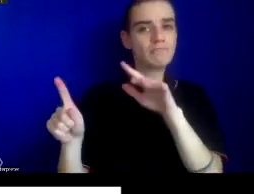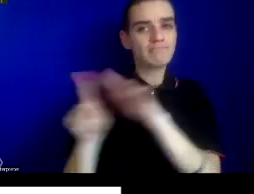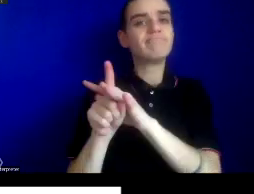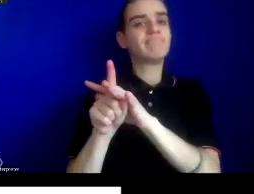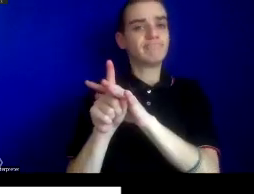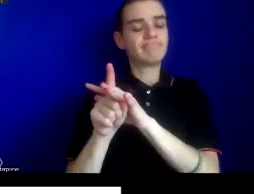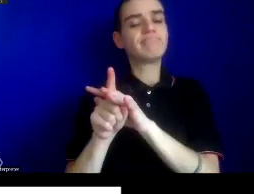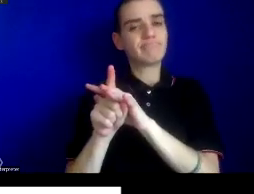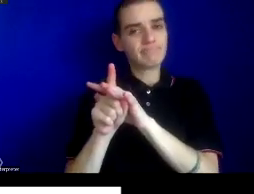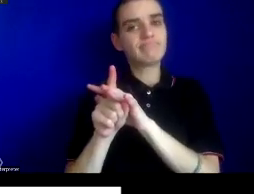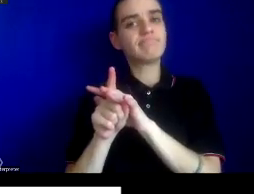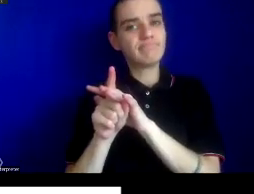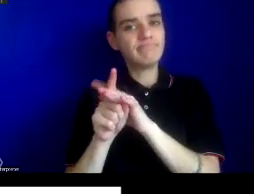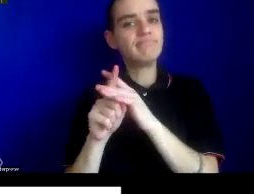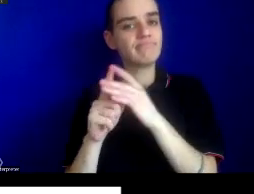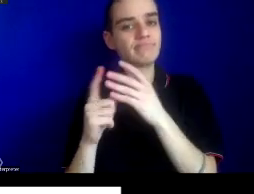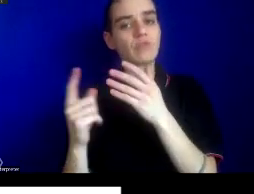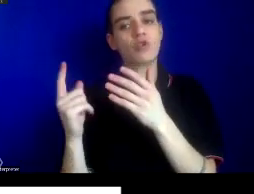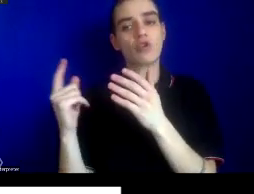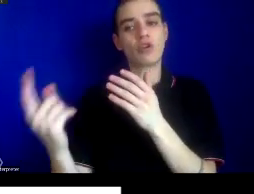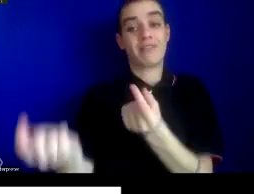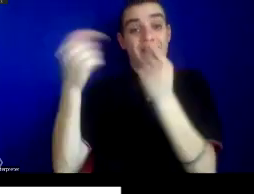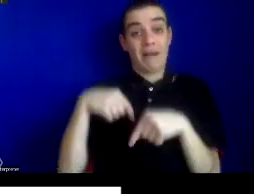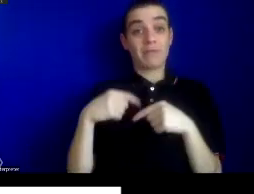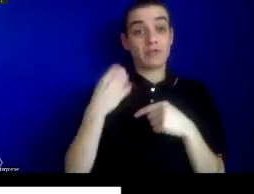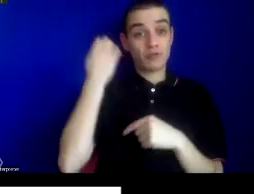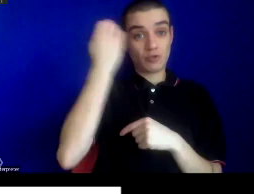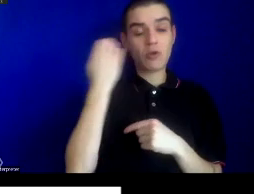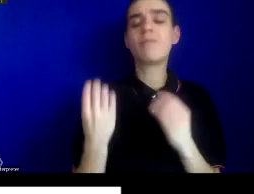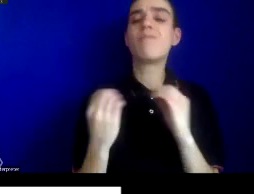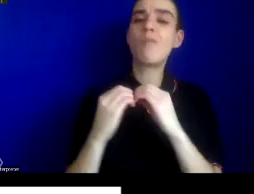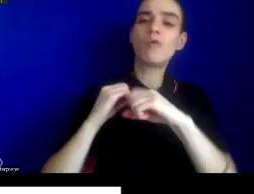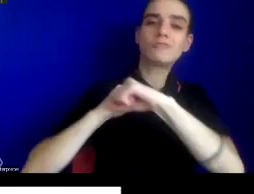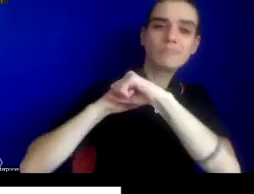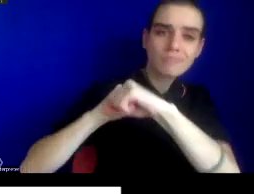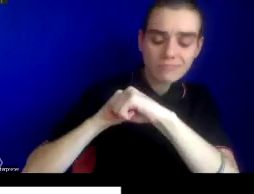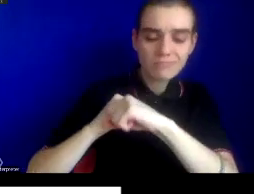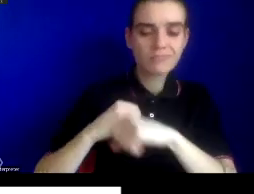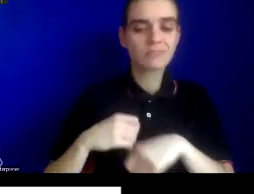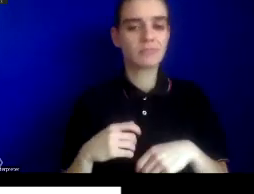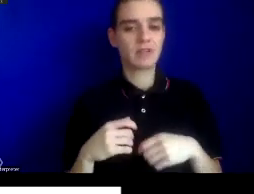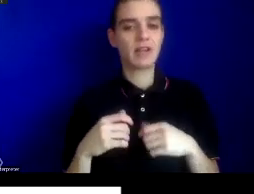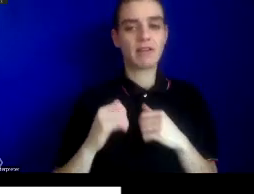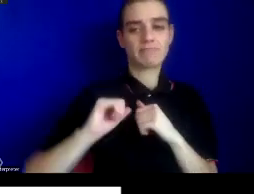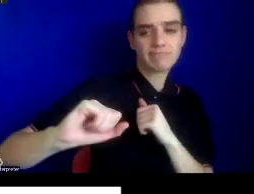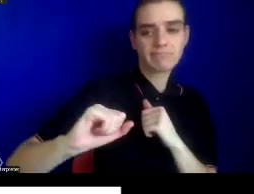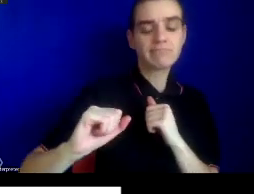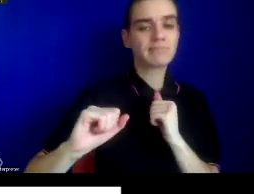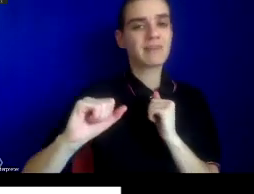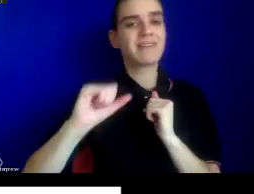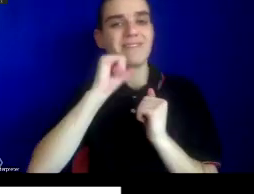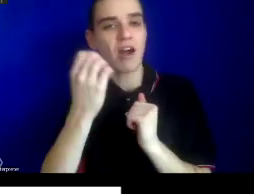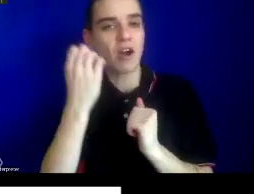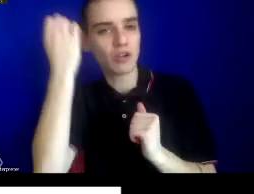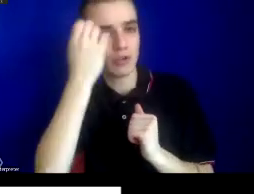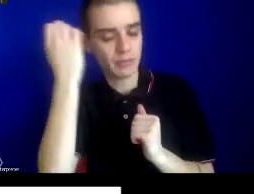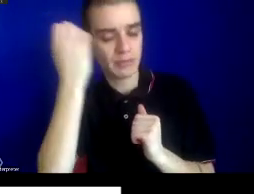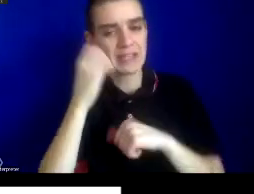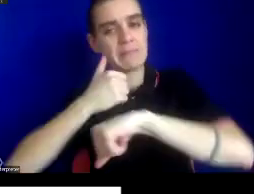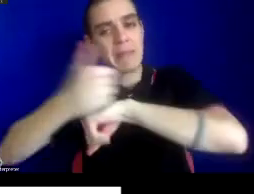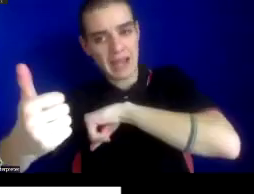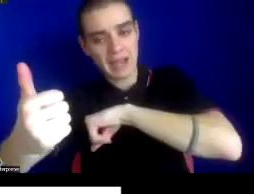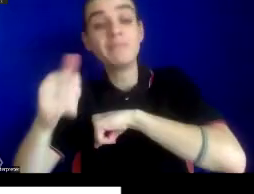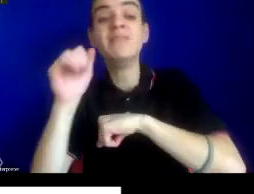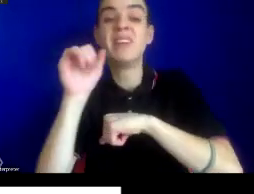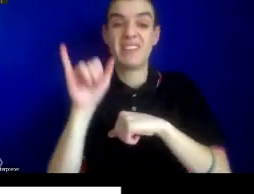arriving on the shores of Europe, heightened security and bias against non-Europeans who were blamed for spreading disease historically emerged